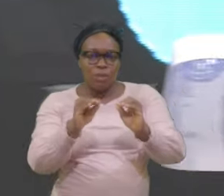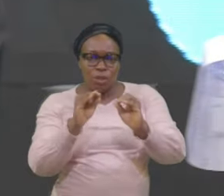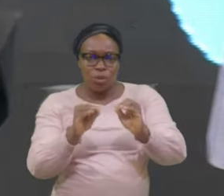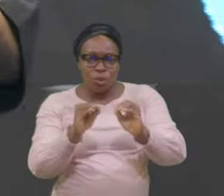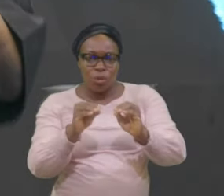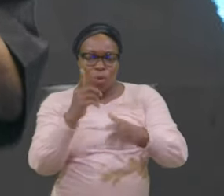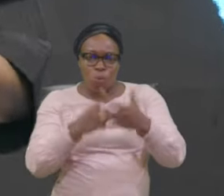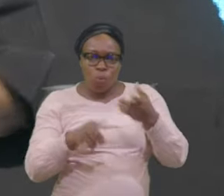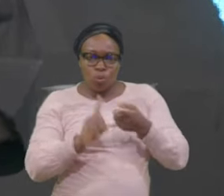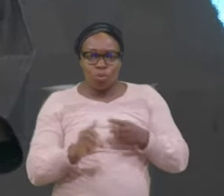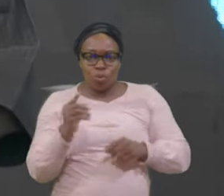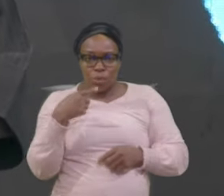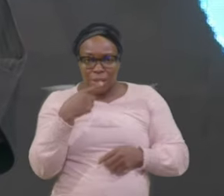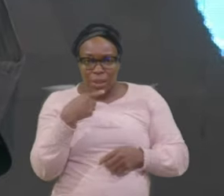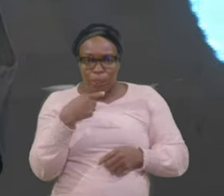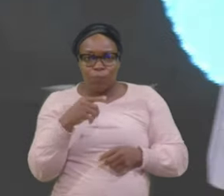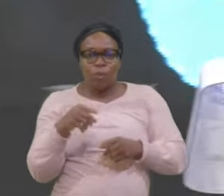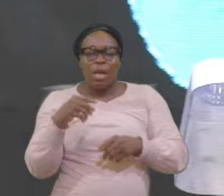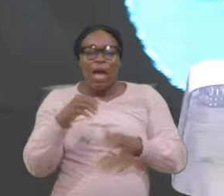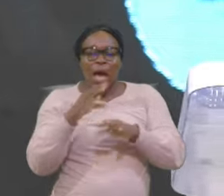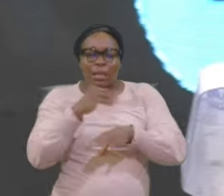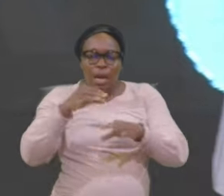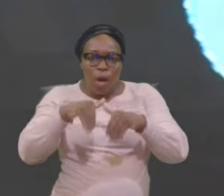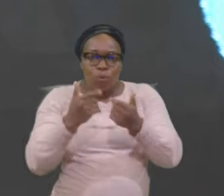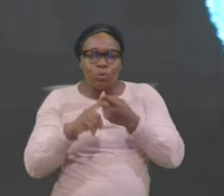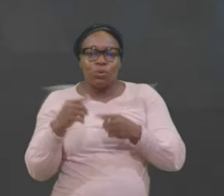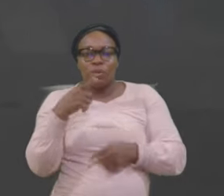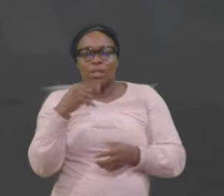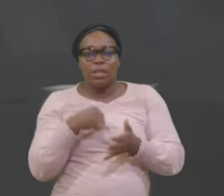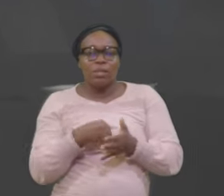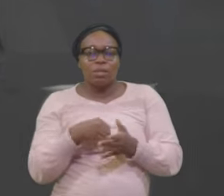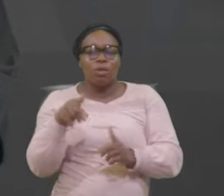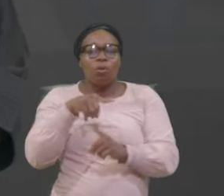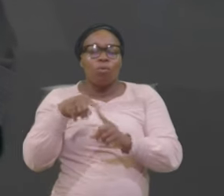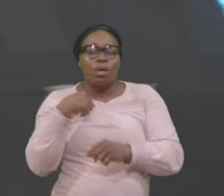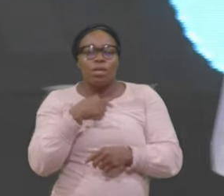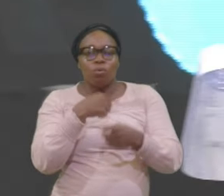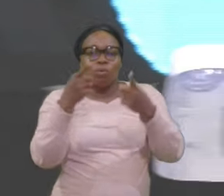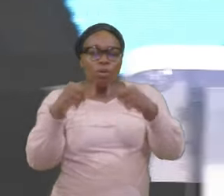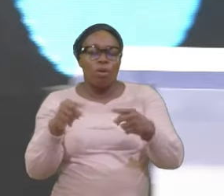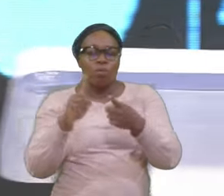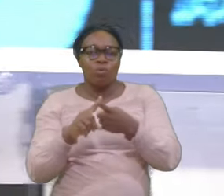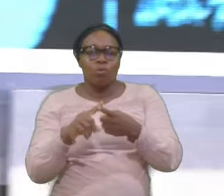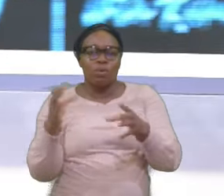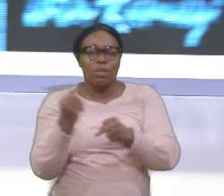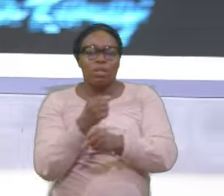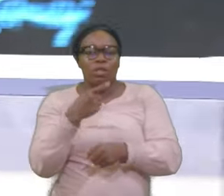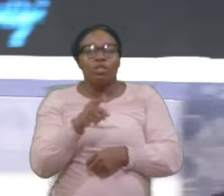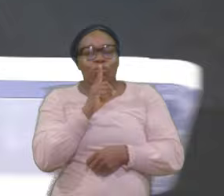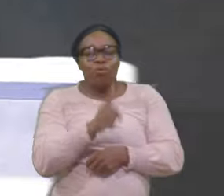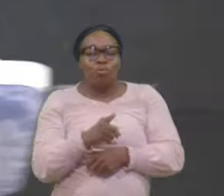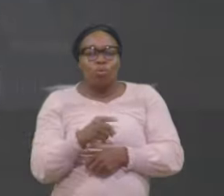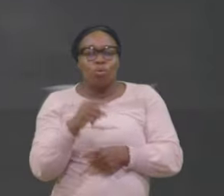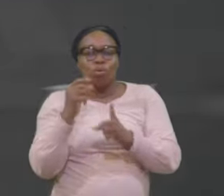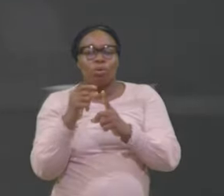And how To say It When we Come to Take what You Was And turn To